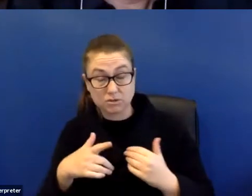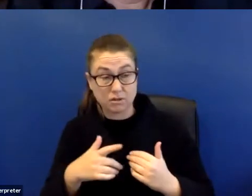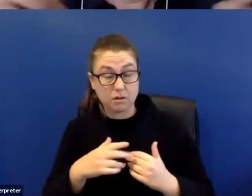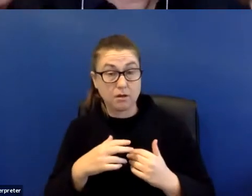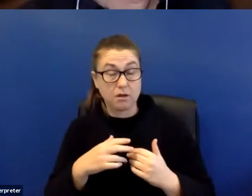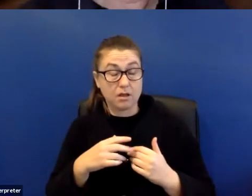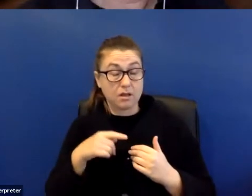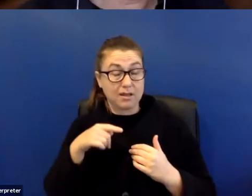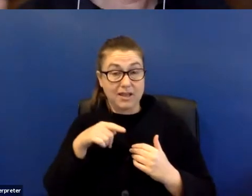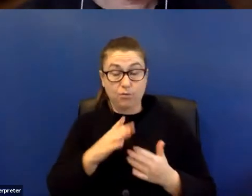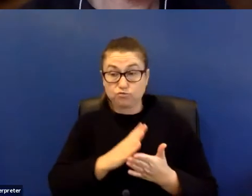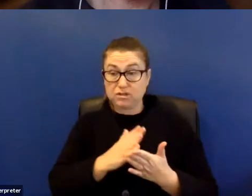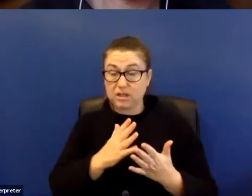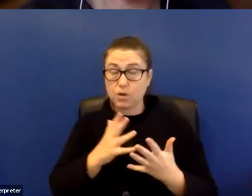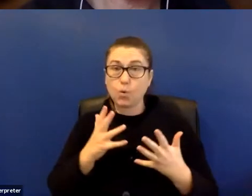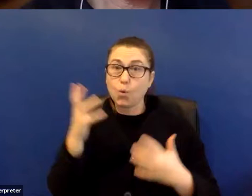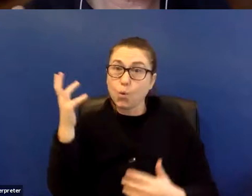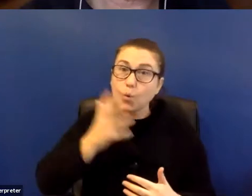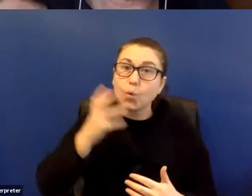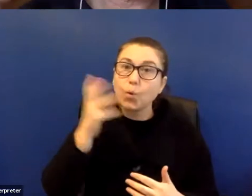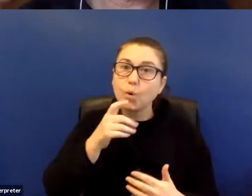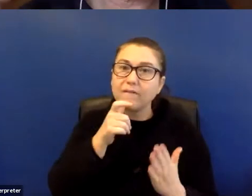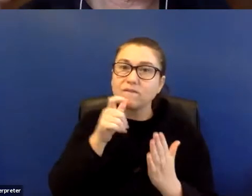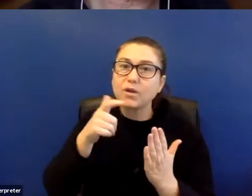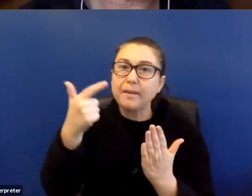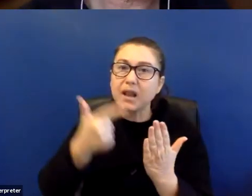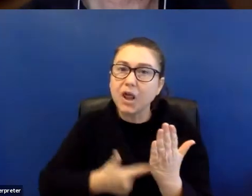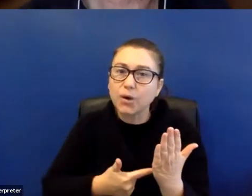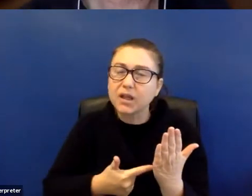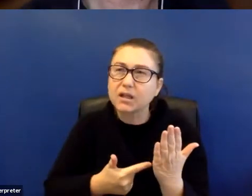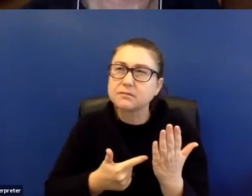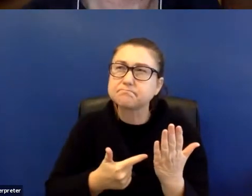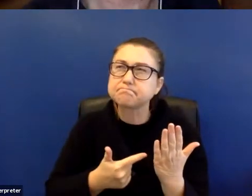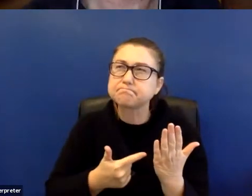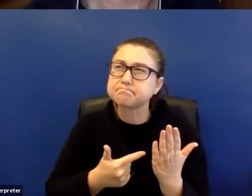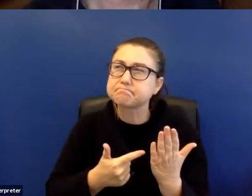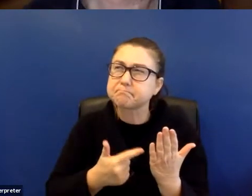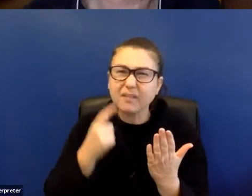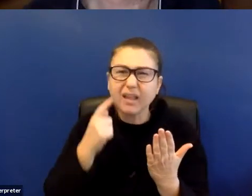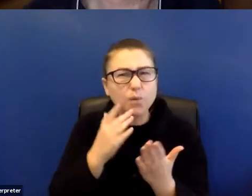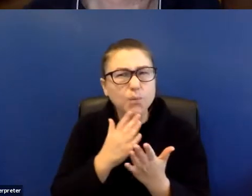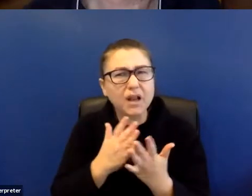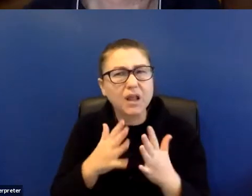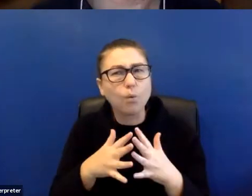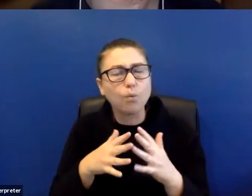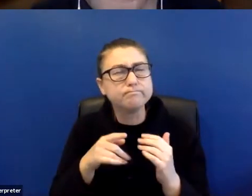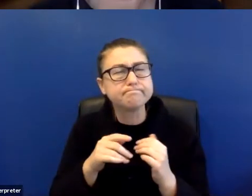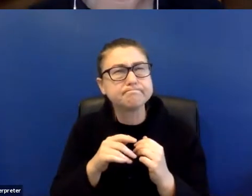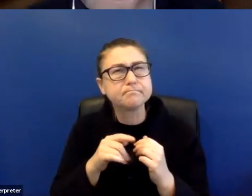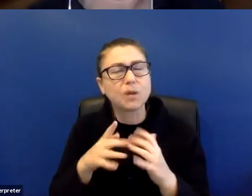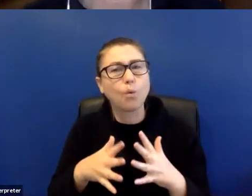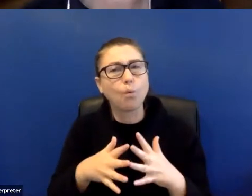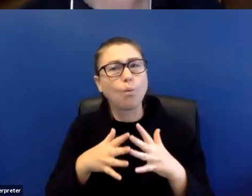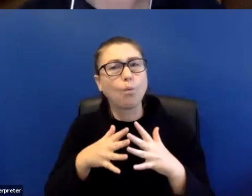vocabulary. And it's, I think, really useful for thinking about our